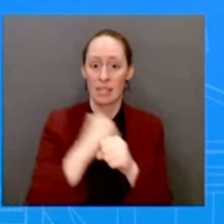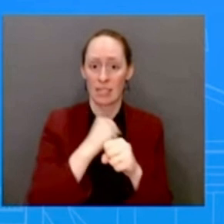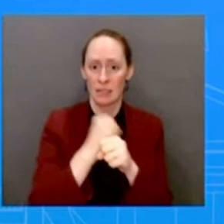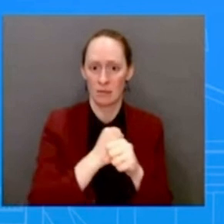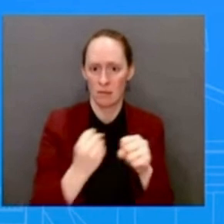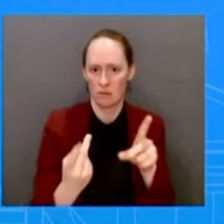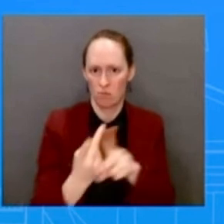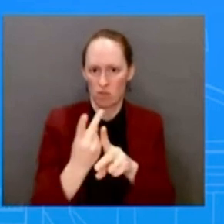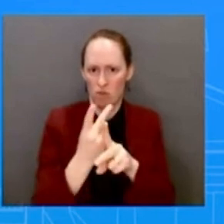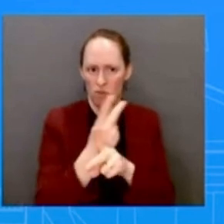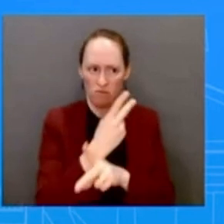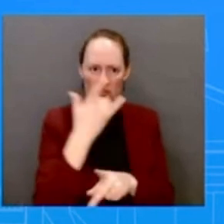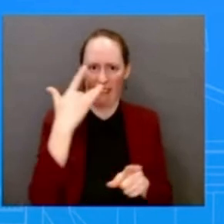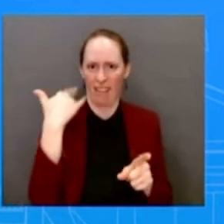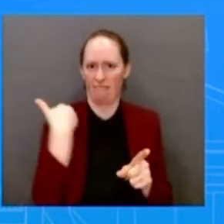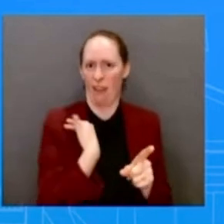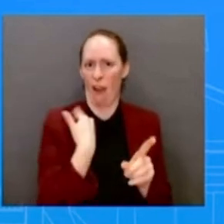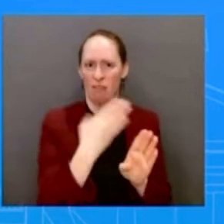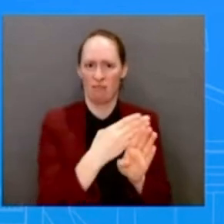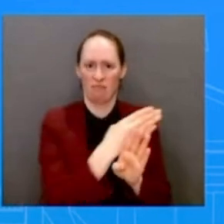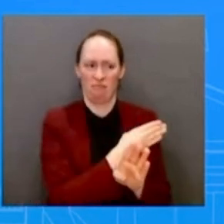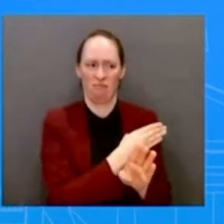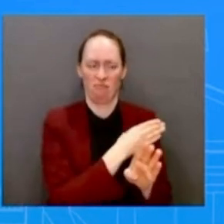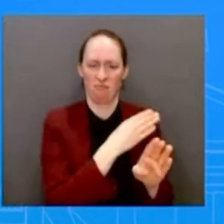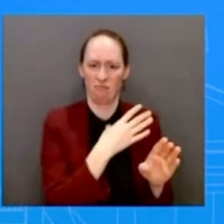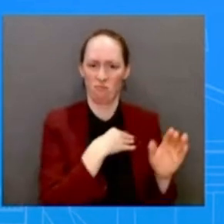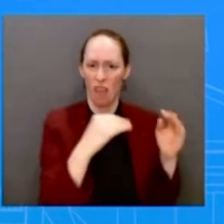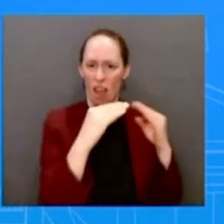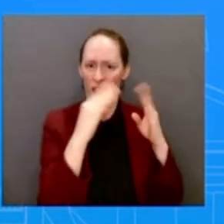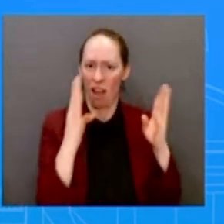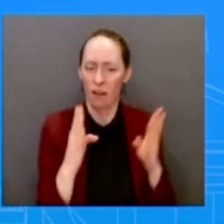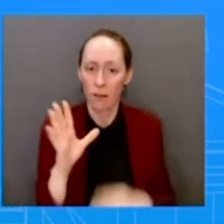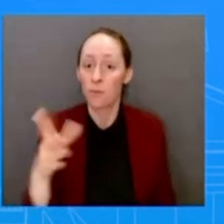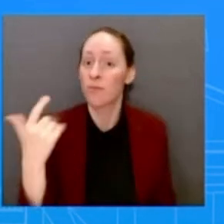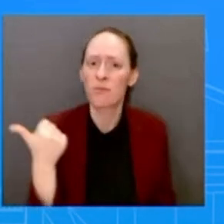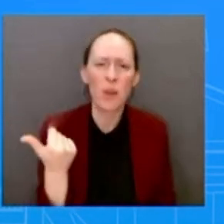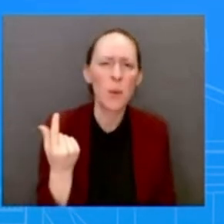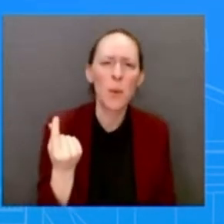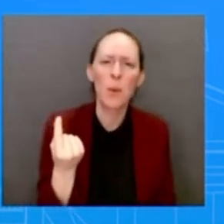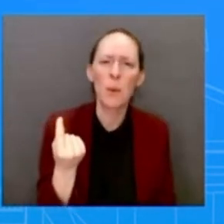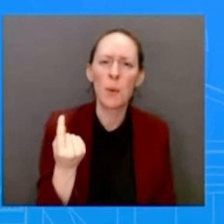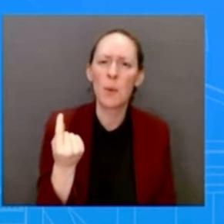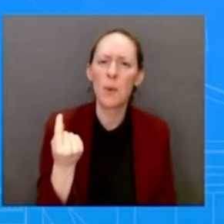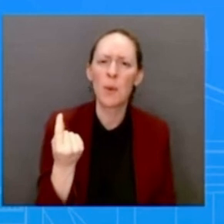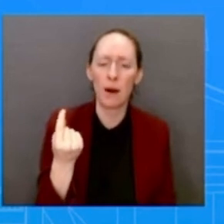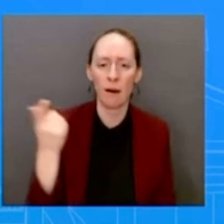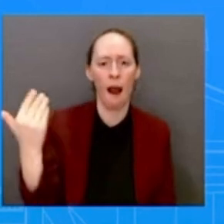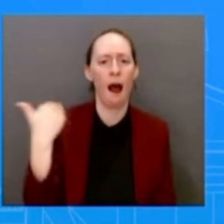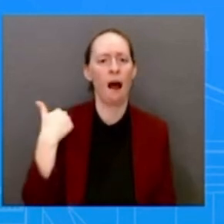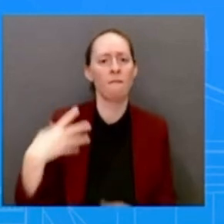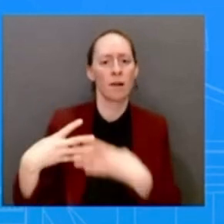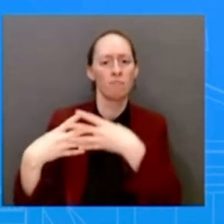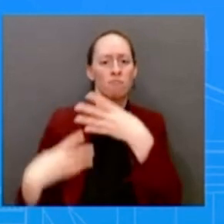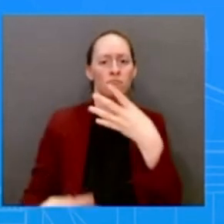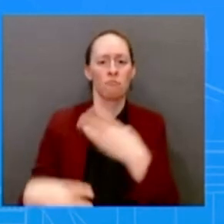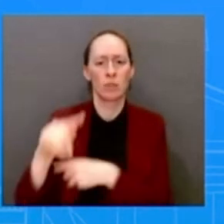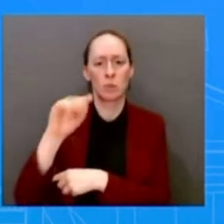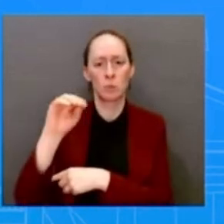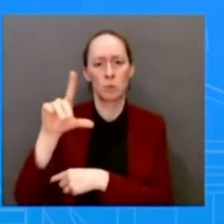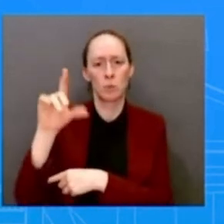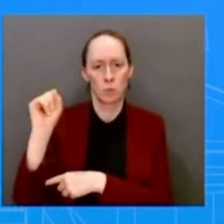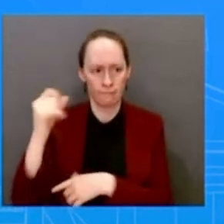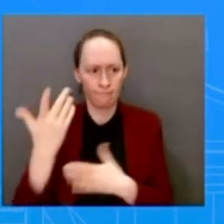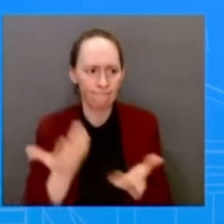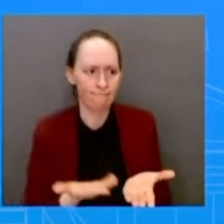did everything that he can using the tools that he has in federal government to put forth a plan that will keep communities safe. I talked about the 100,000